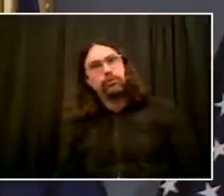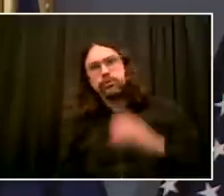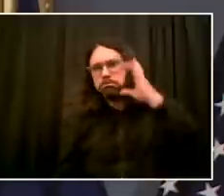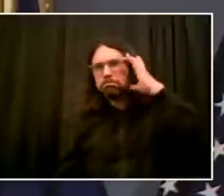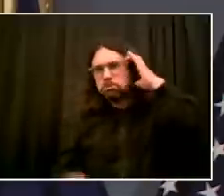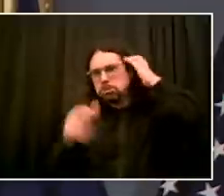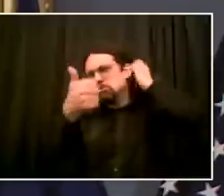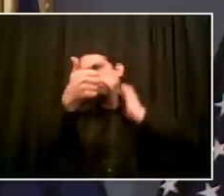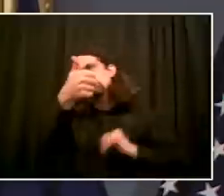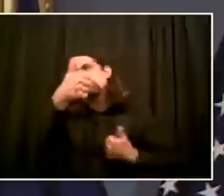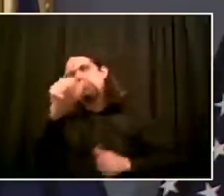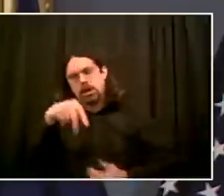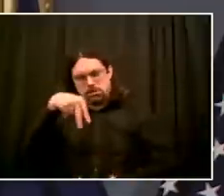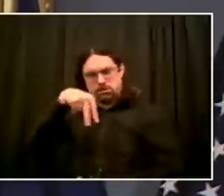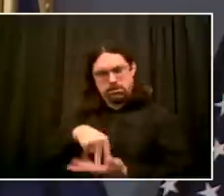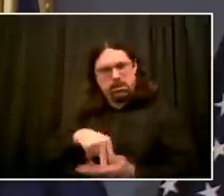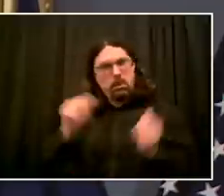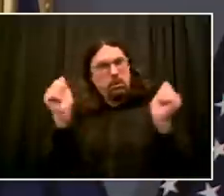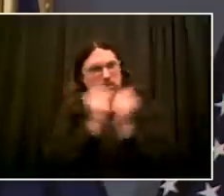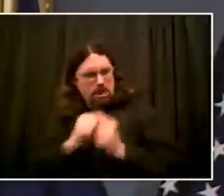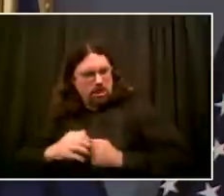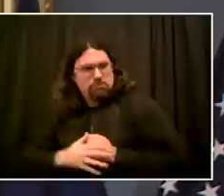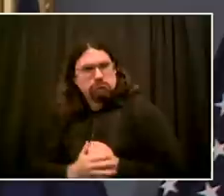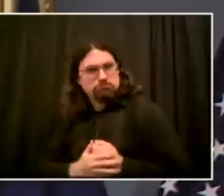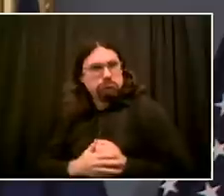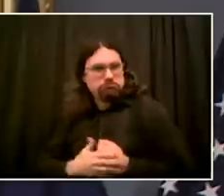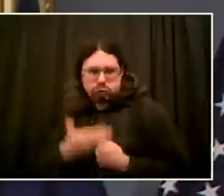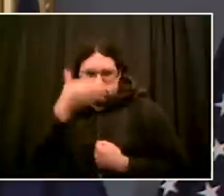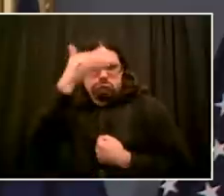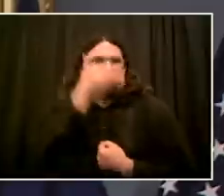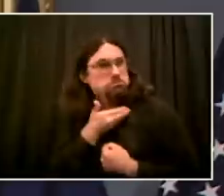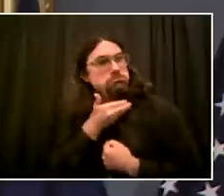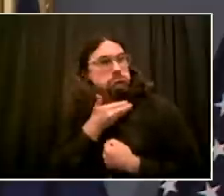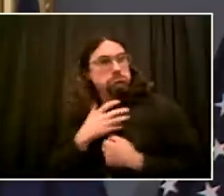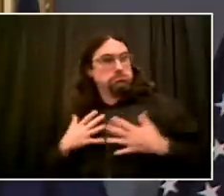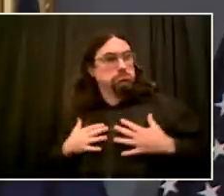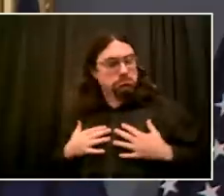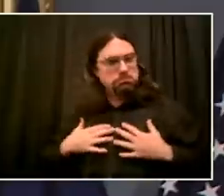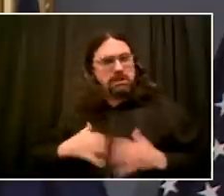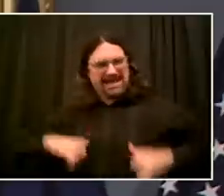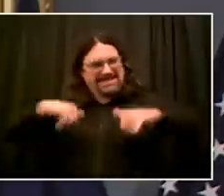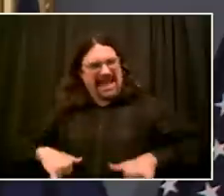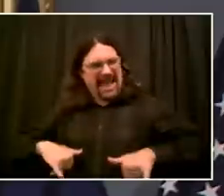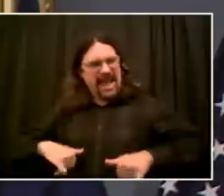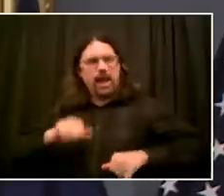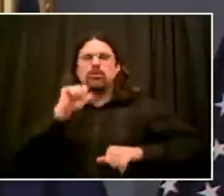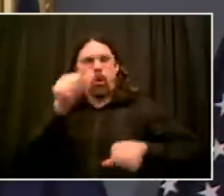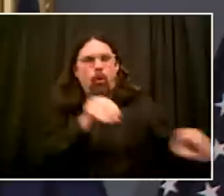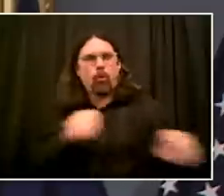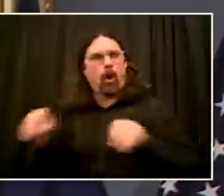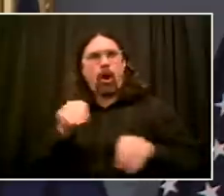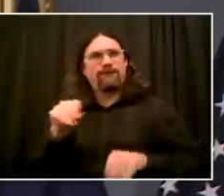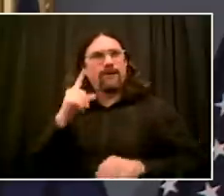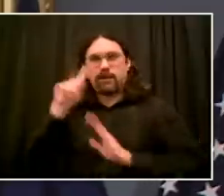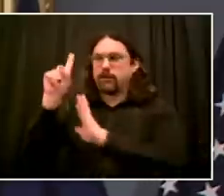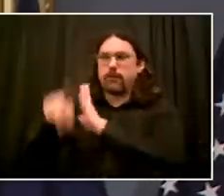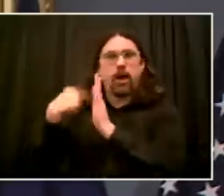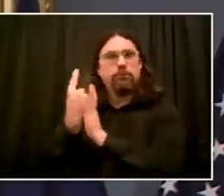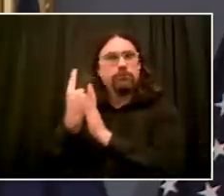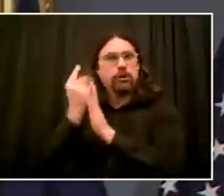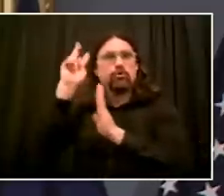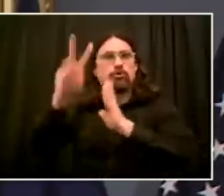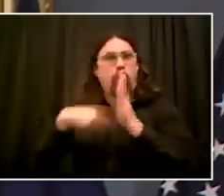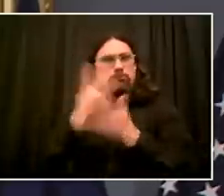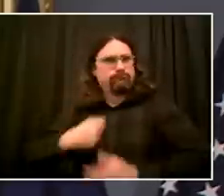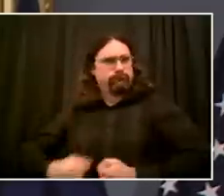professionalism. That is de-escalation. And the fact that you're pointing to a few incidents, I take that very seriously, we're going to address those incidents. But you're